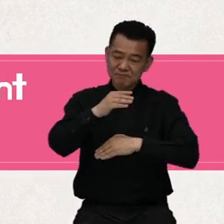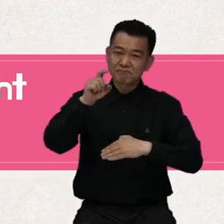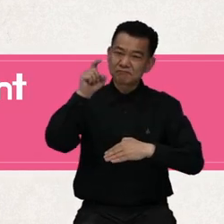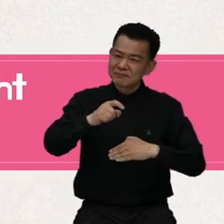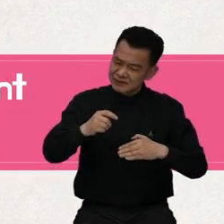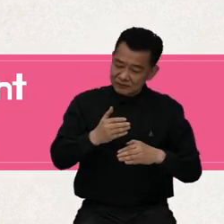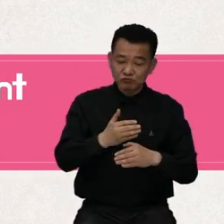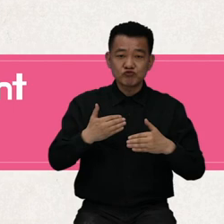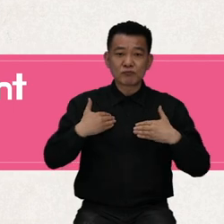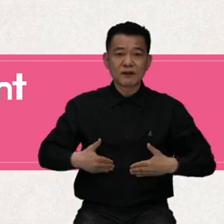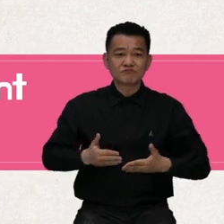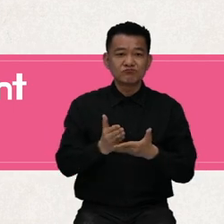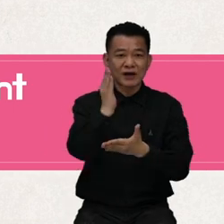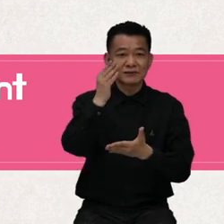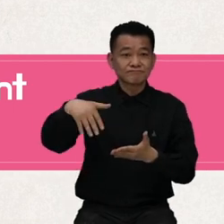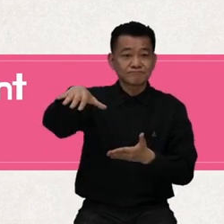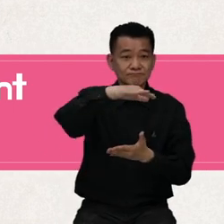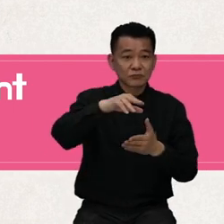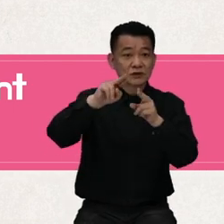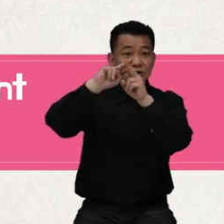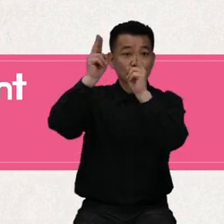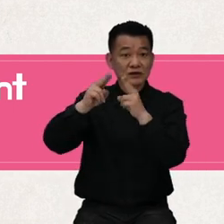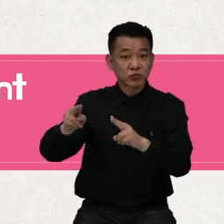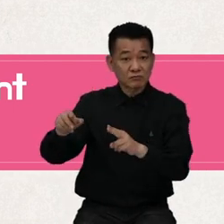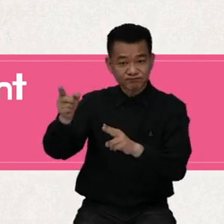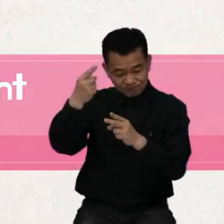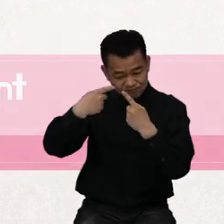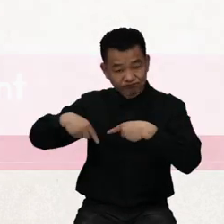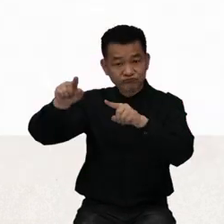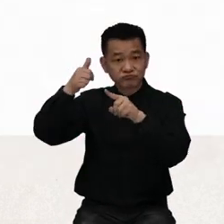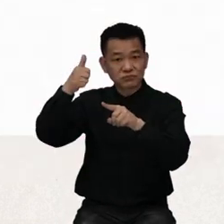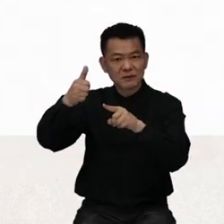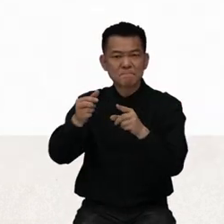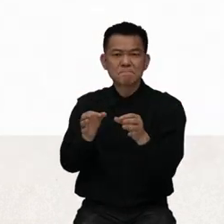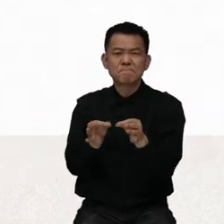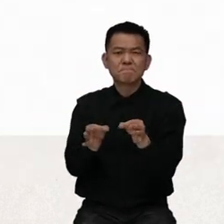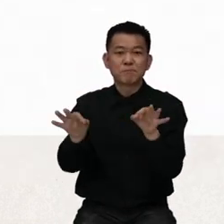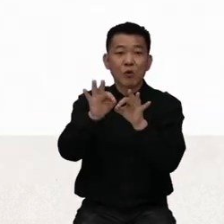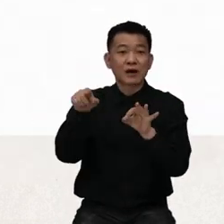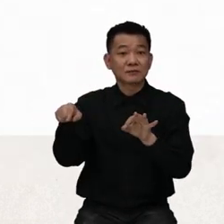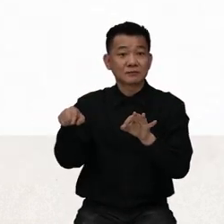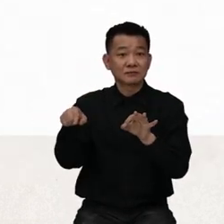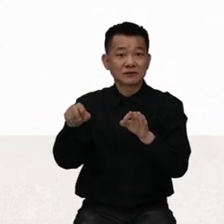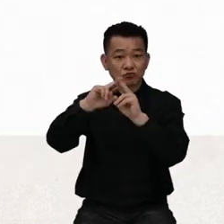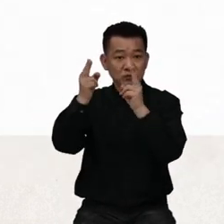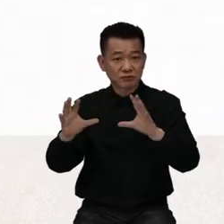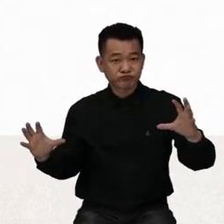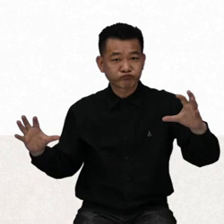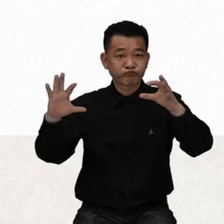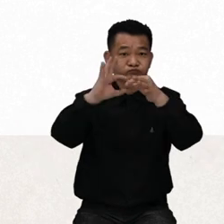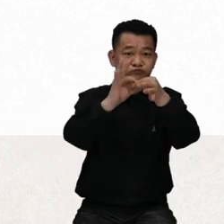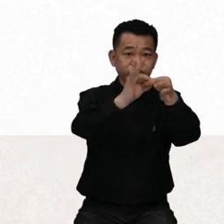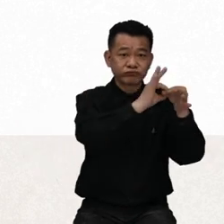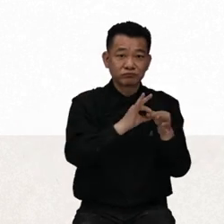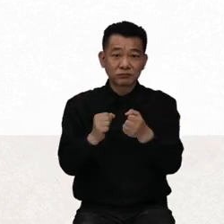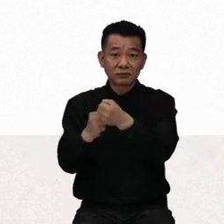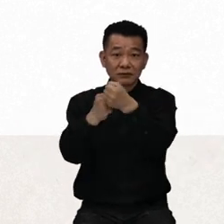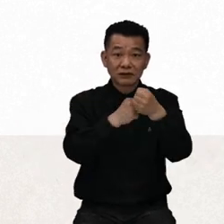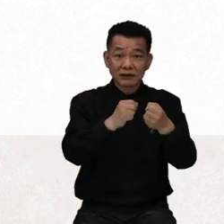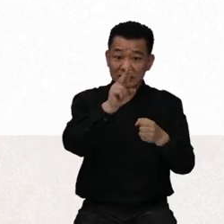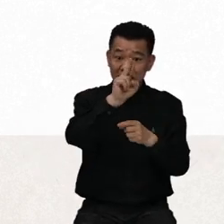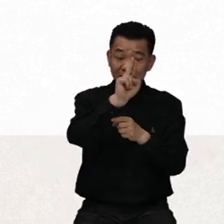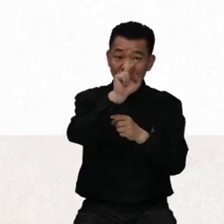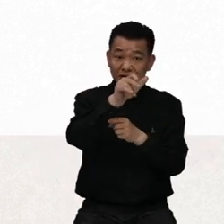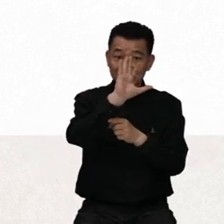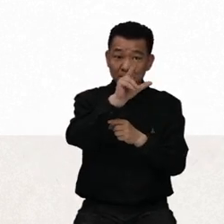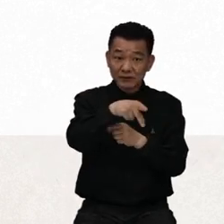enhancement of human rights of persons with disabilities. The characteristics of the Convention is that it